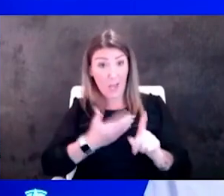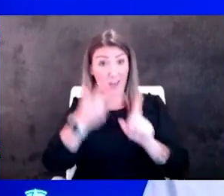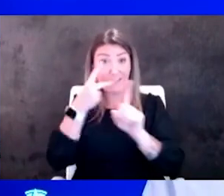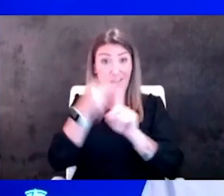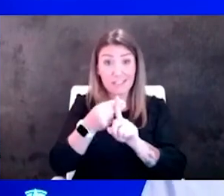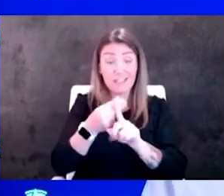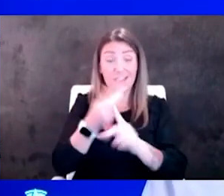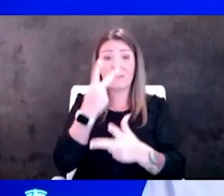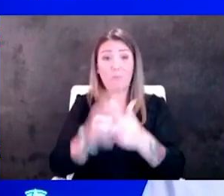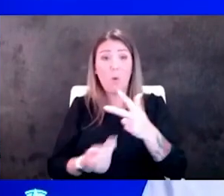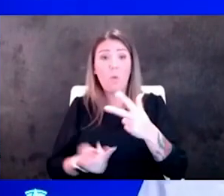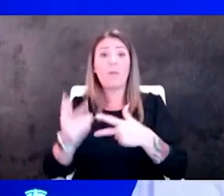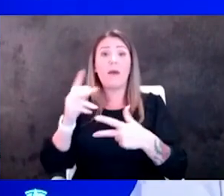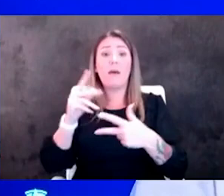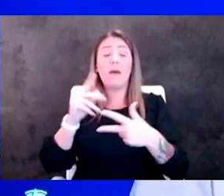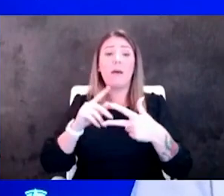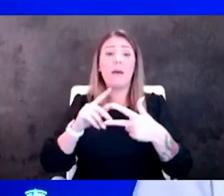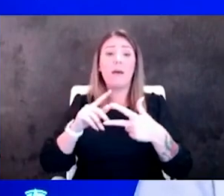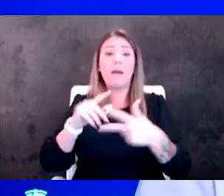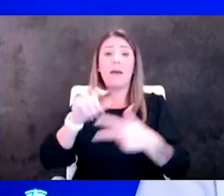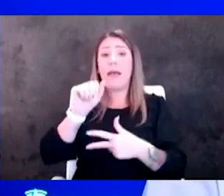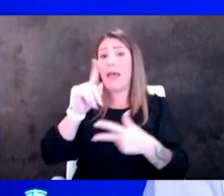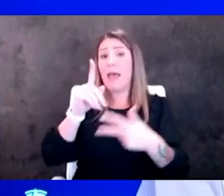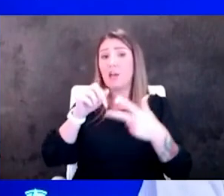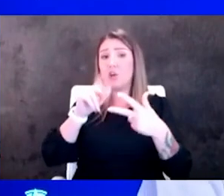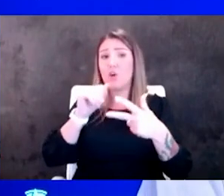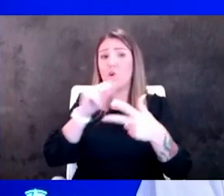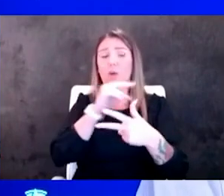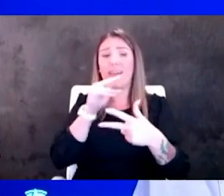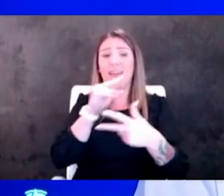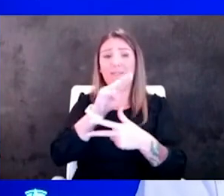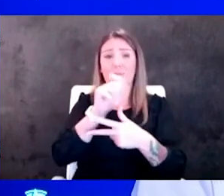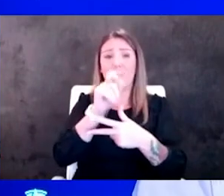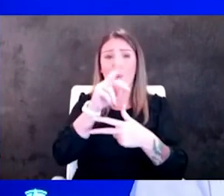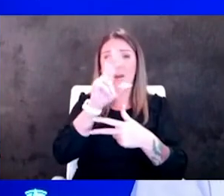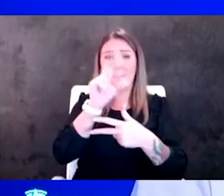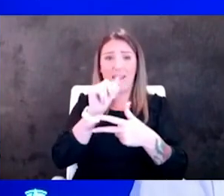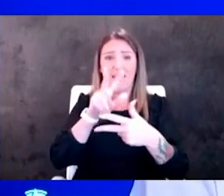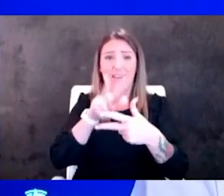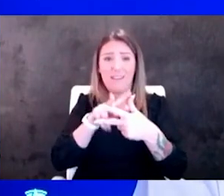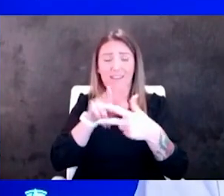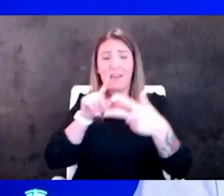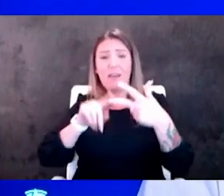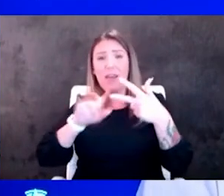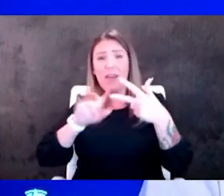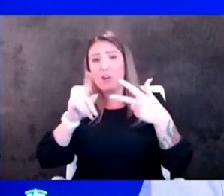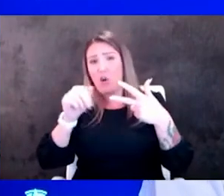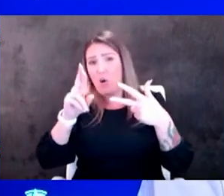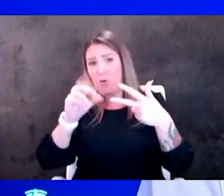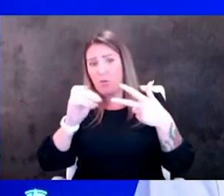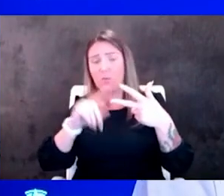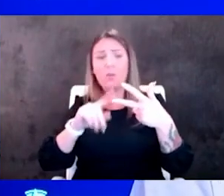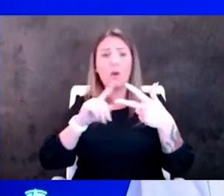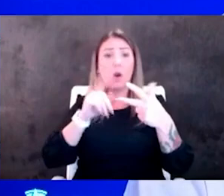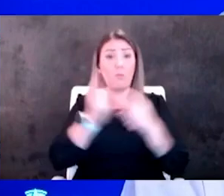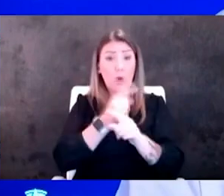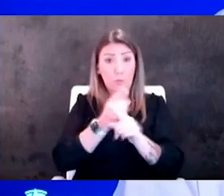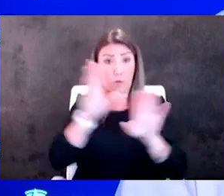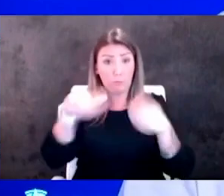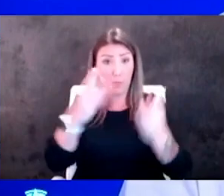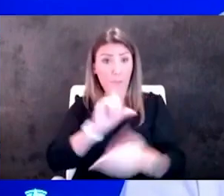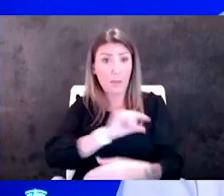adenovirus vector vaccine but also the mrna vaccines when given appropriately to those eligible patients